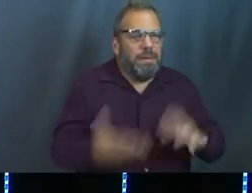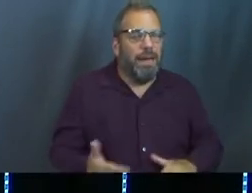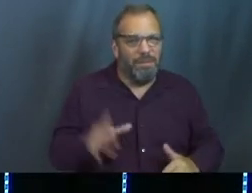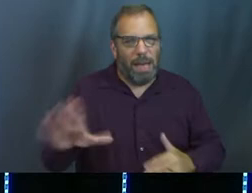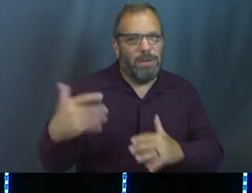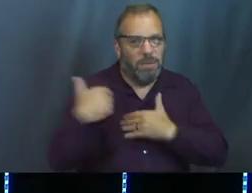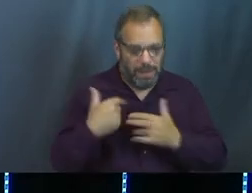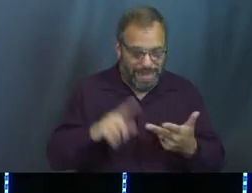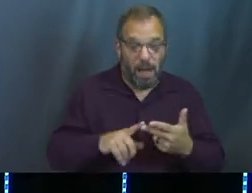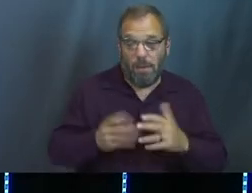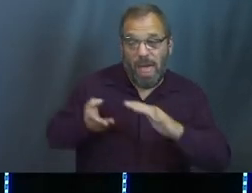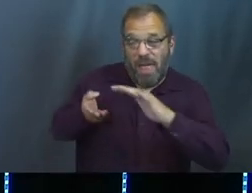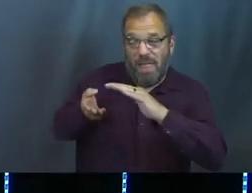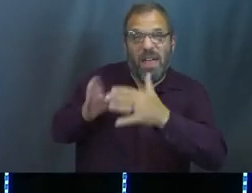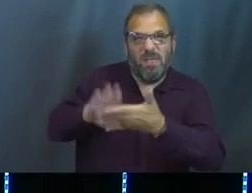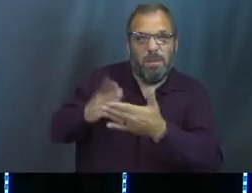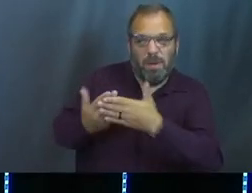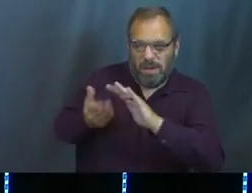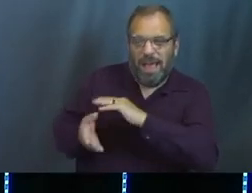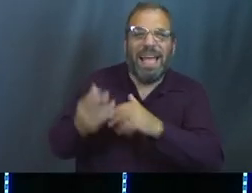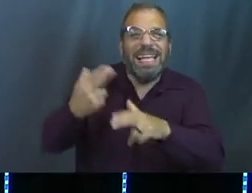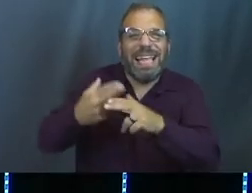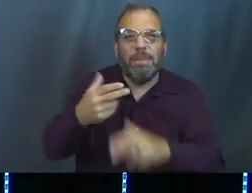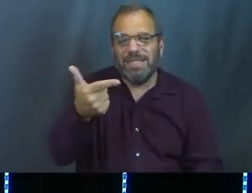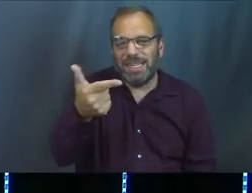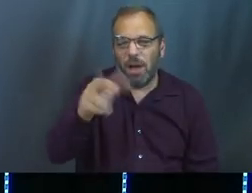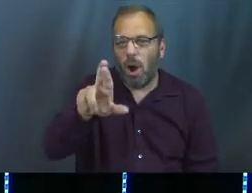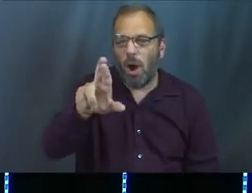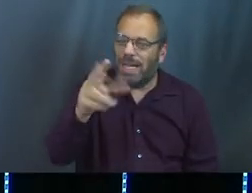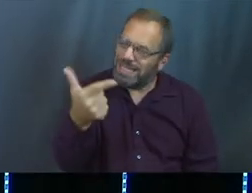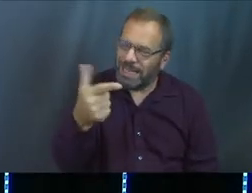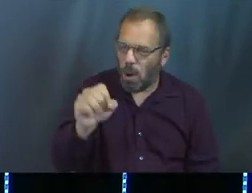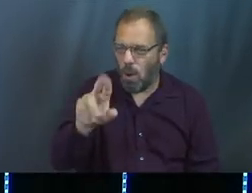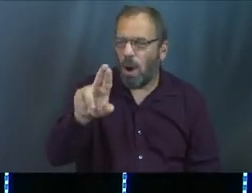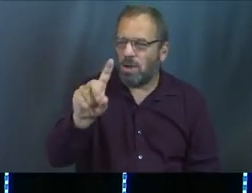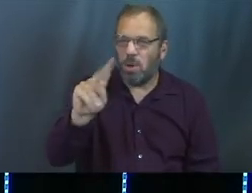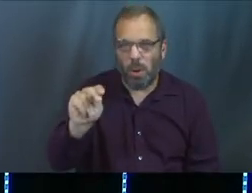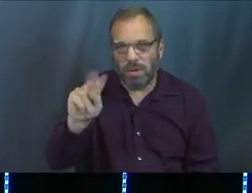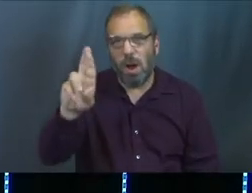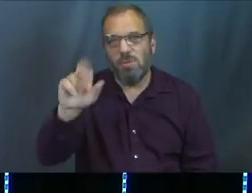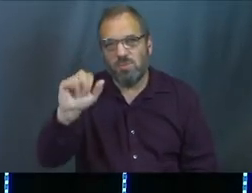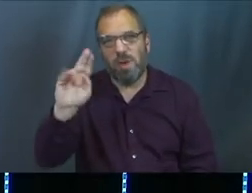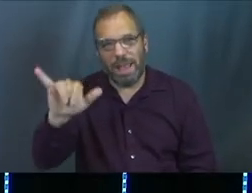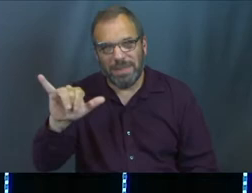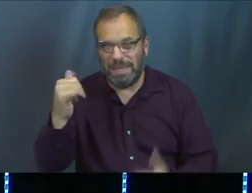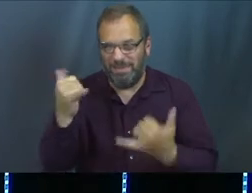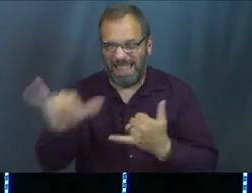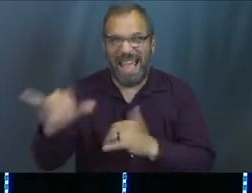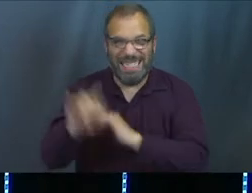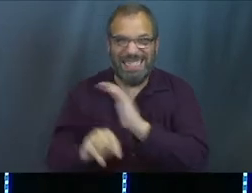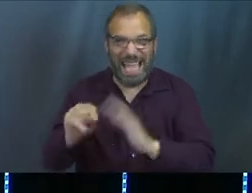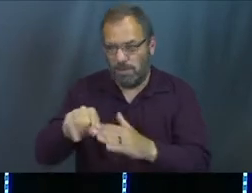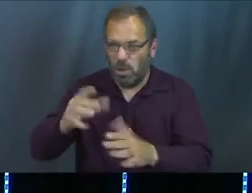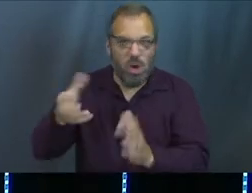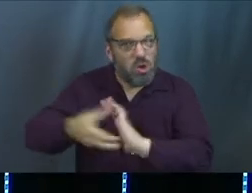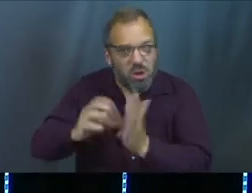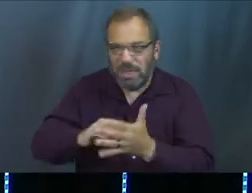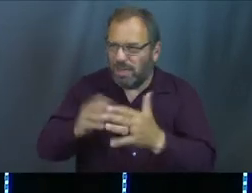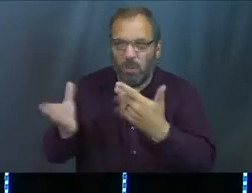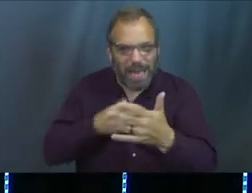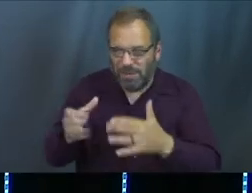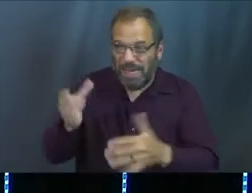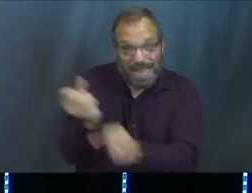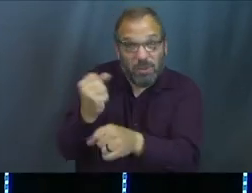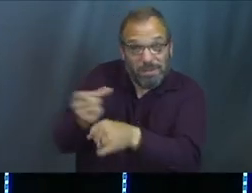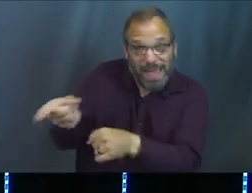The baker, right? Just the Gordon Ramsay of Egypt. That's it, okay? Chief baker. He made sure that the royal family had good food. You want some cookies? We'll make you some cookies. That